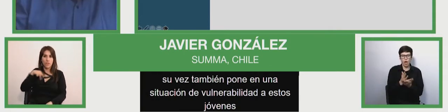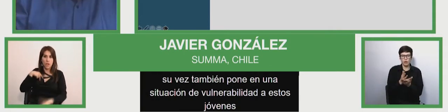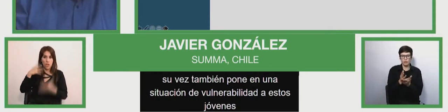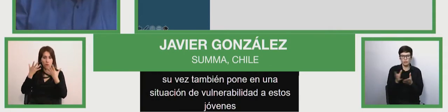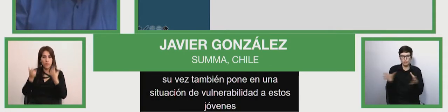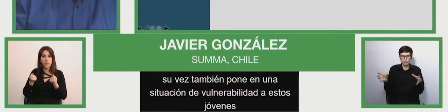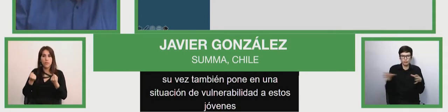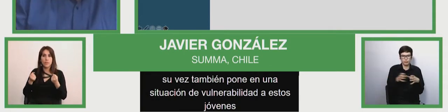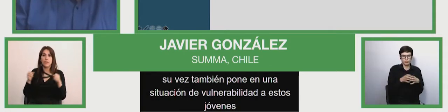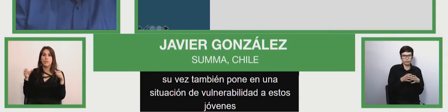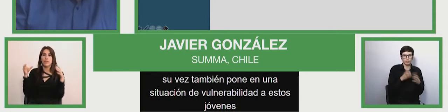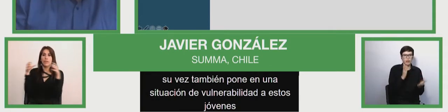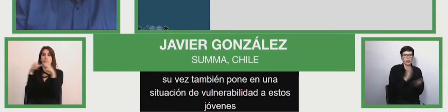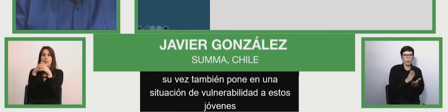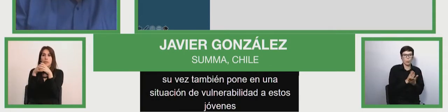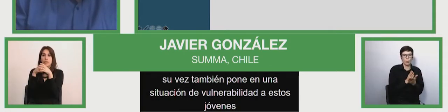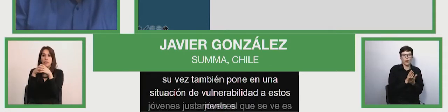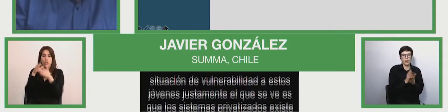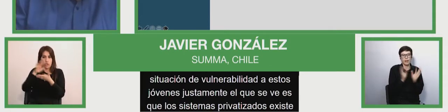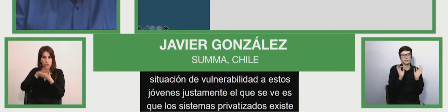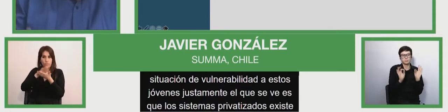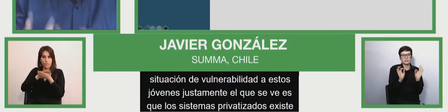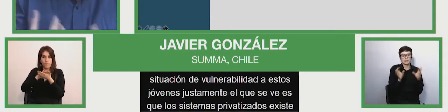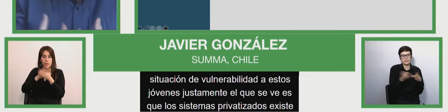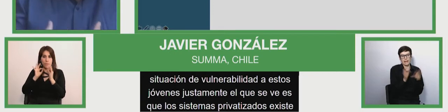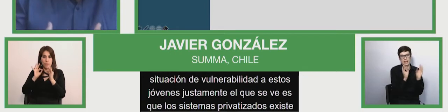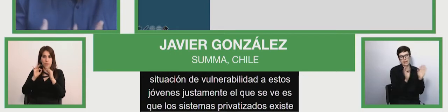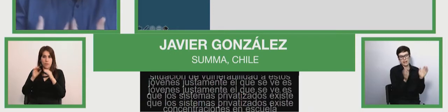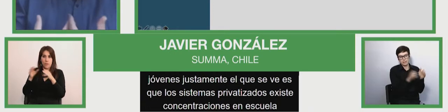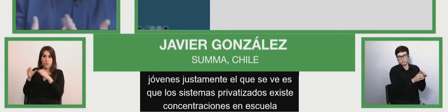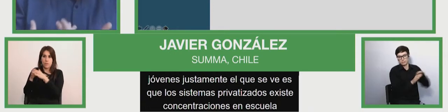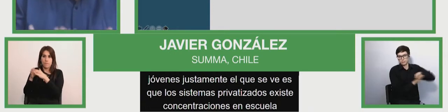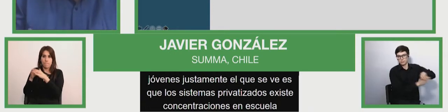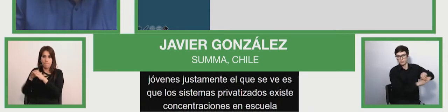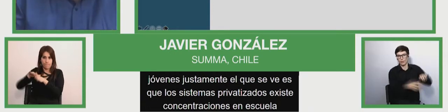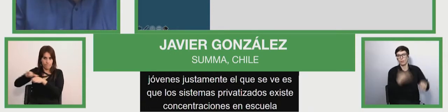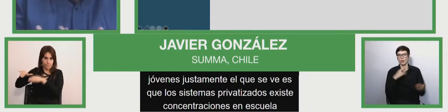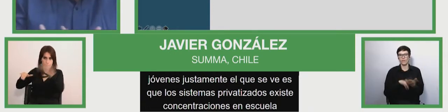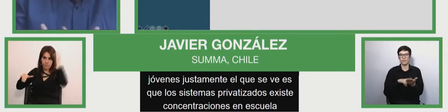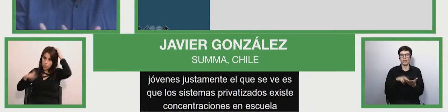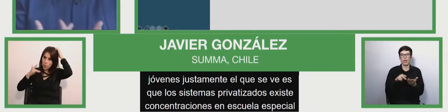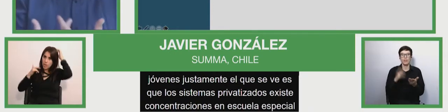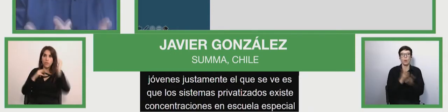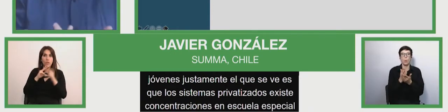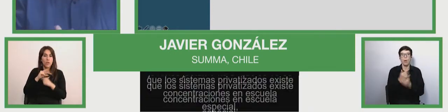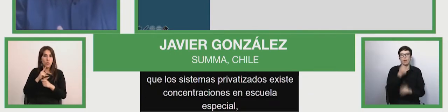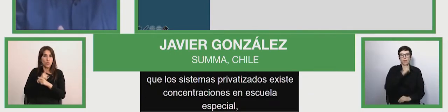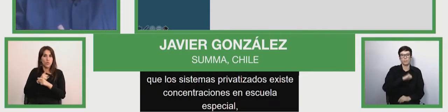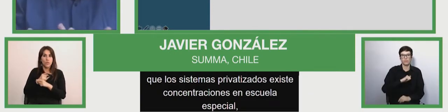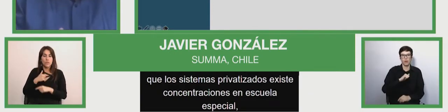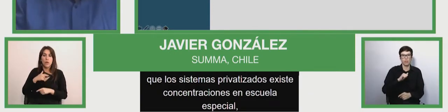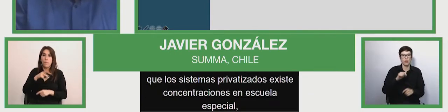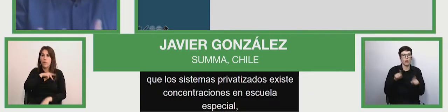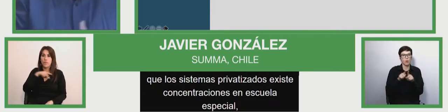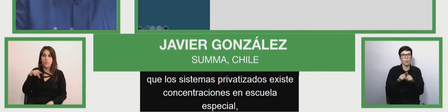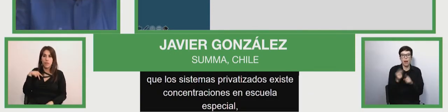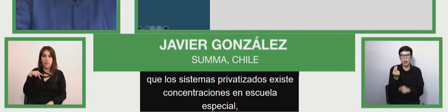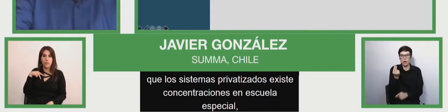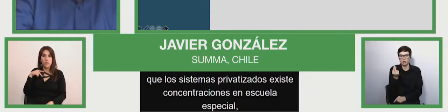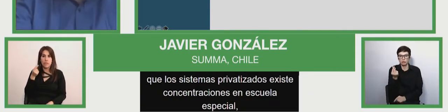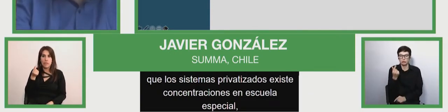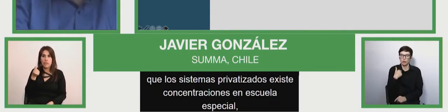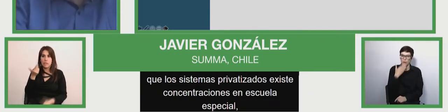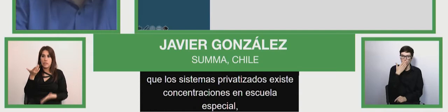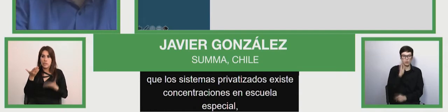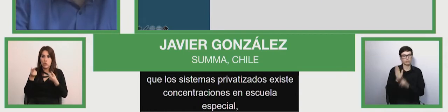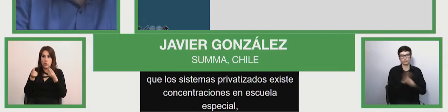special schools because, amongst other things, schools have to have between costs. They tend to exclude this type